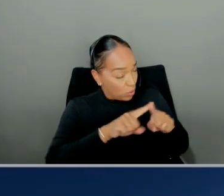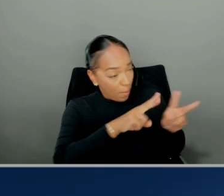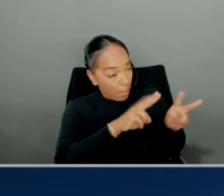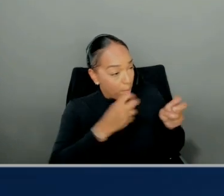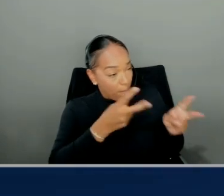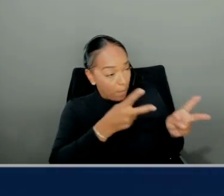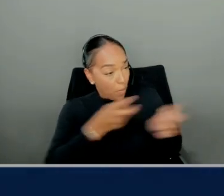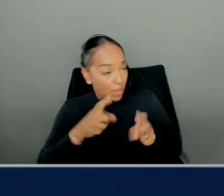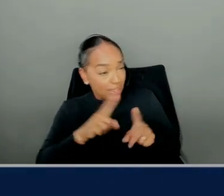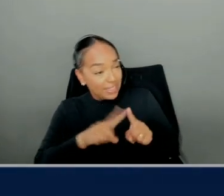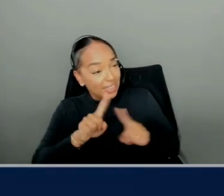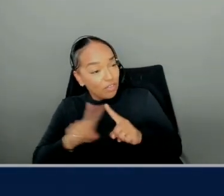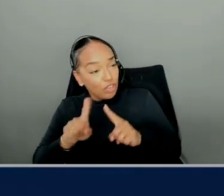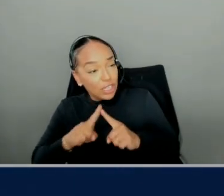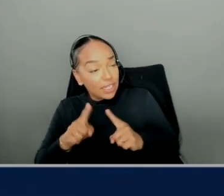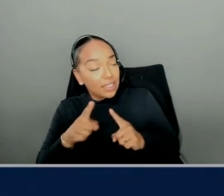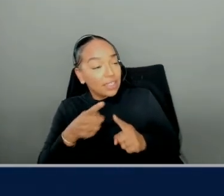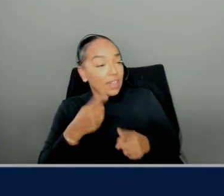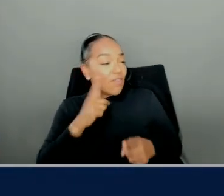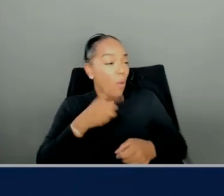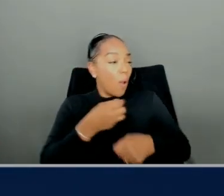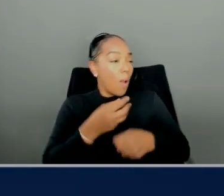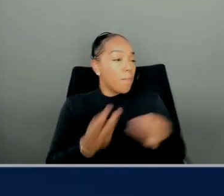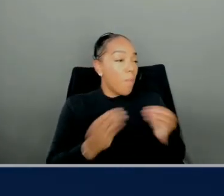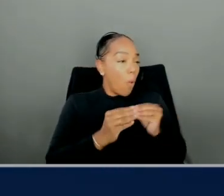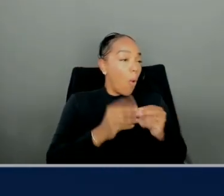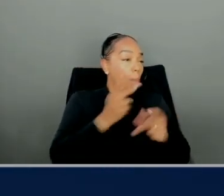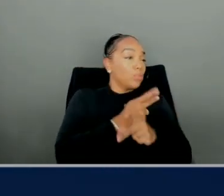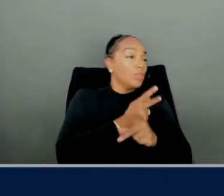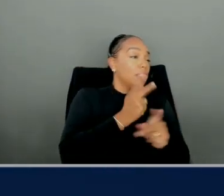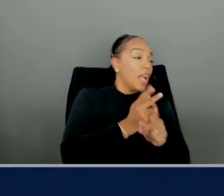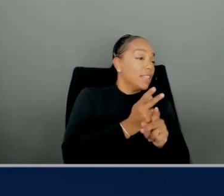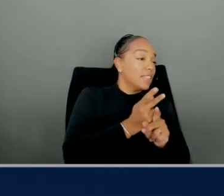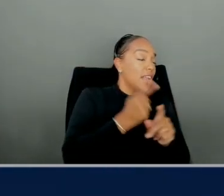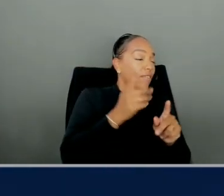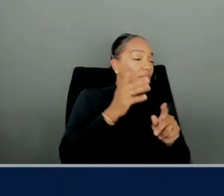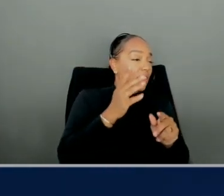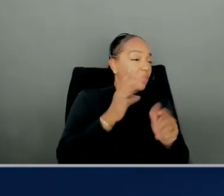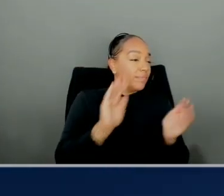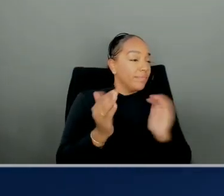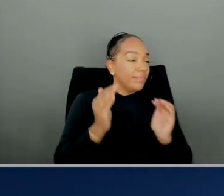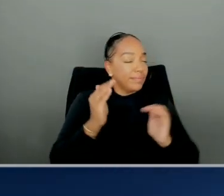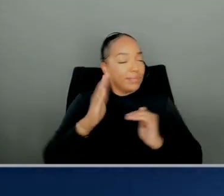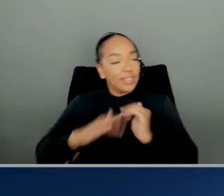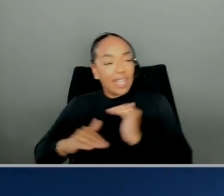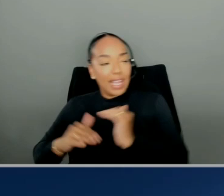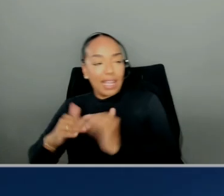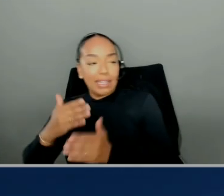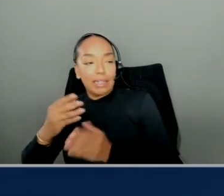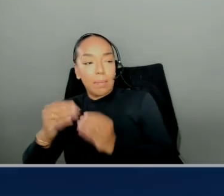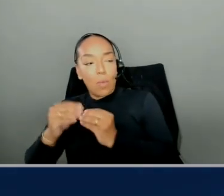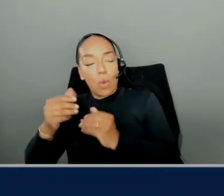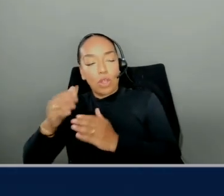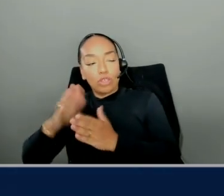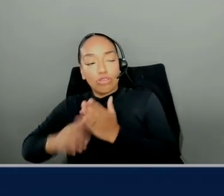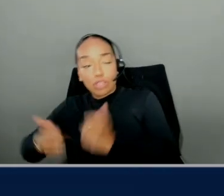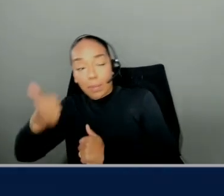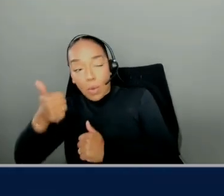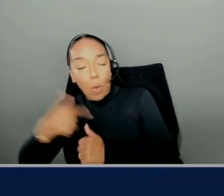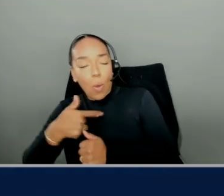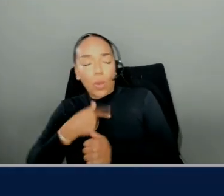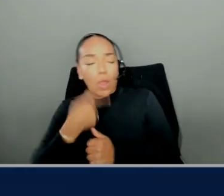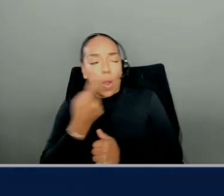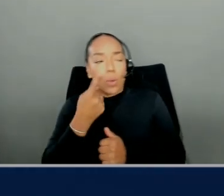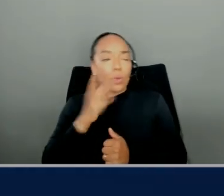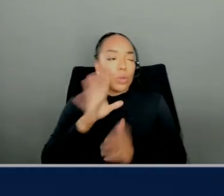the most productive versus the most inexpensive? Or are we always choosing the cost saving option for this? Yeah, that's a